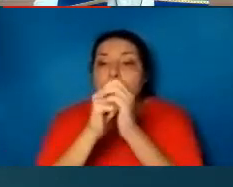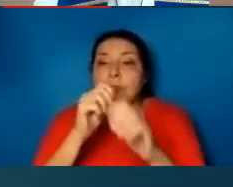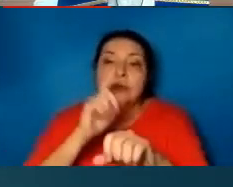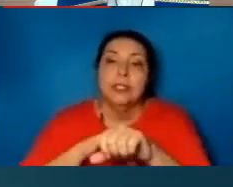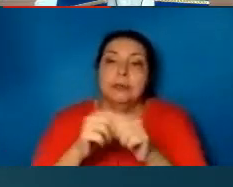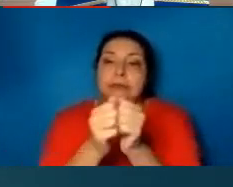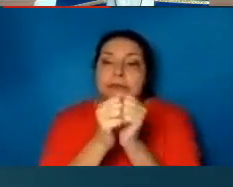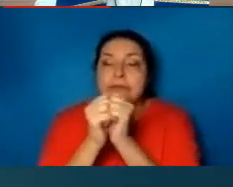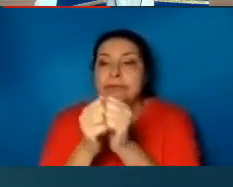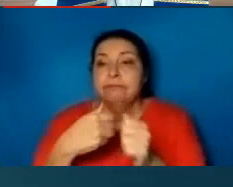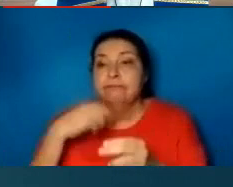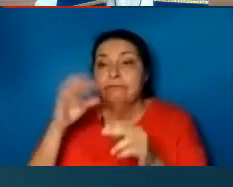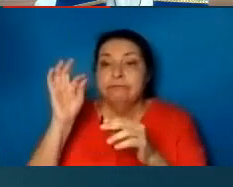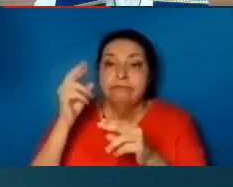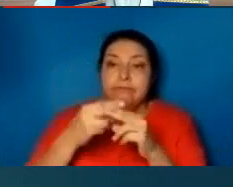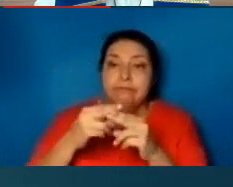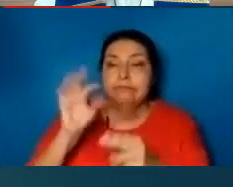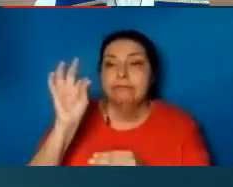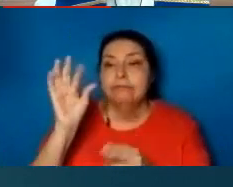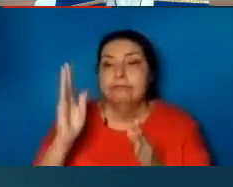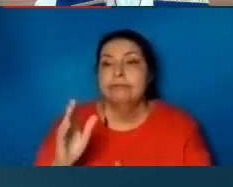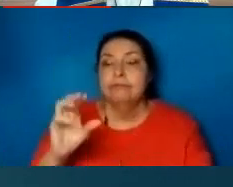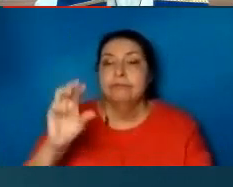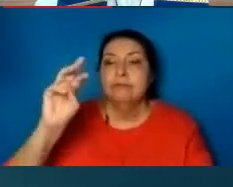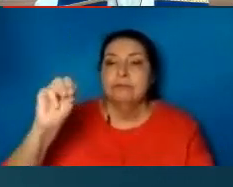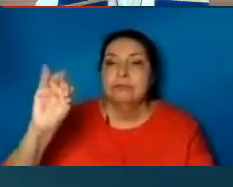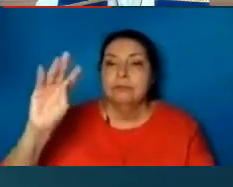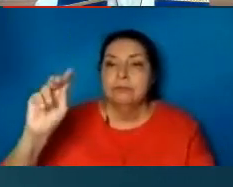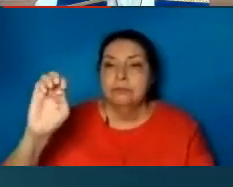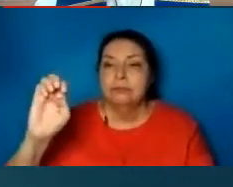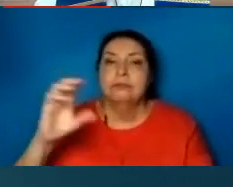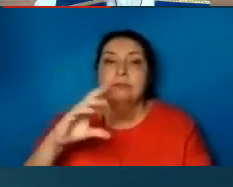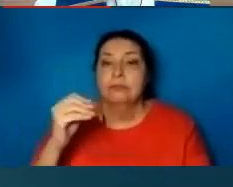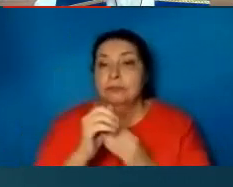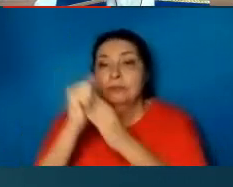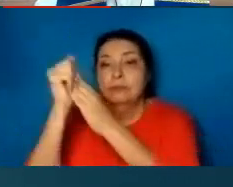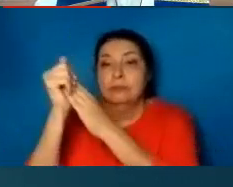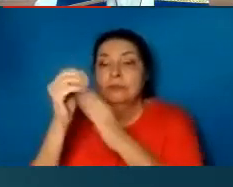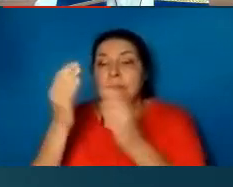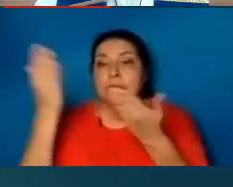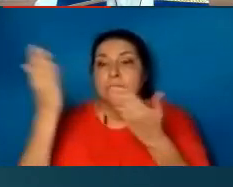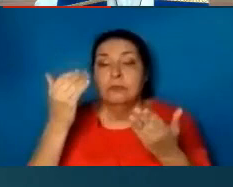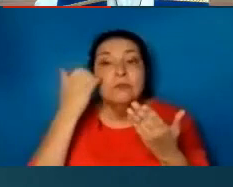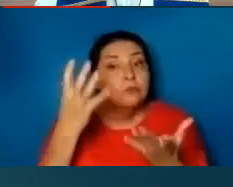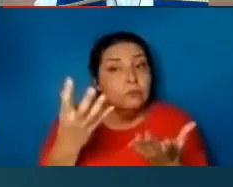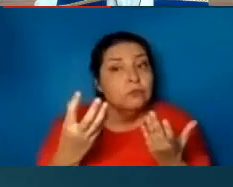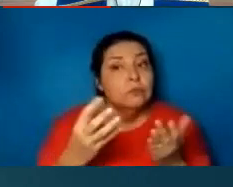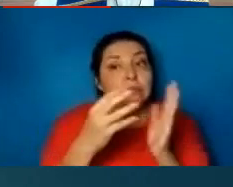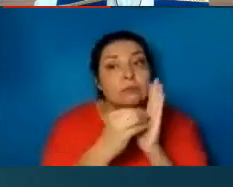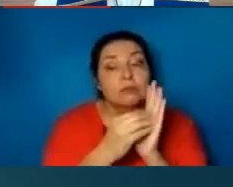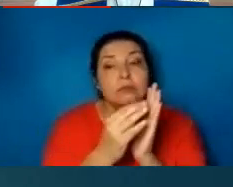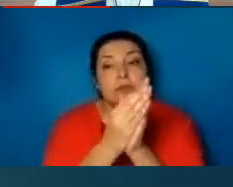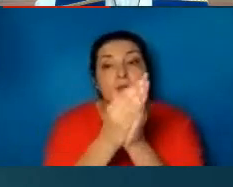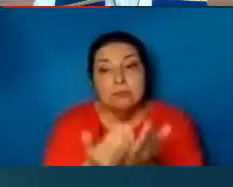I am Pastor Mike Grobelch, and I will be leading the service today. If you would like to receive copies of the bulletin and sermon